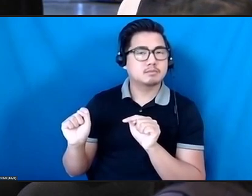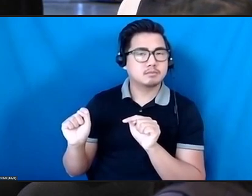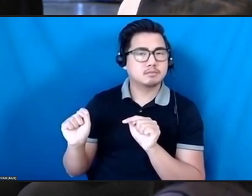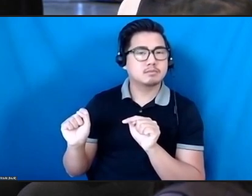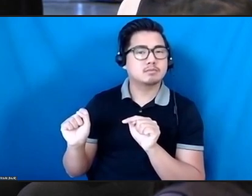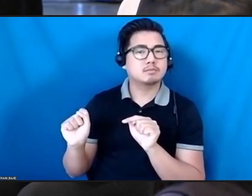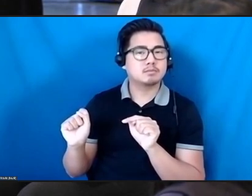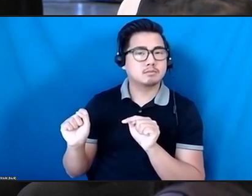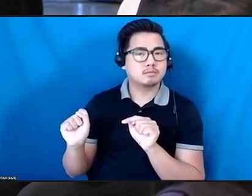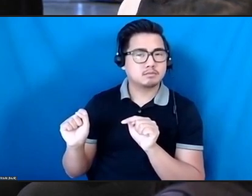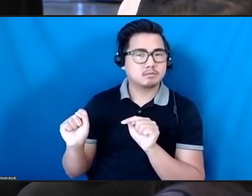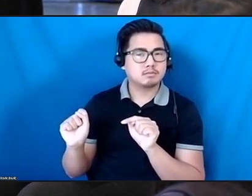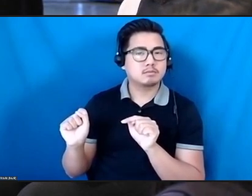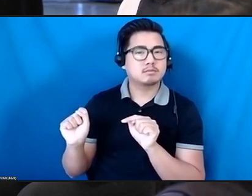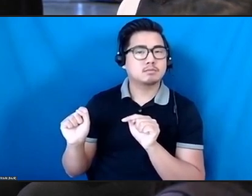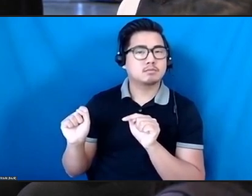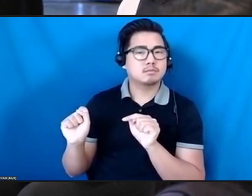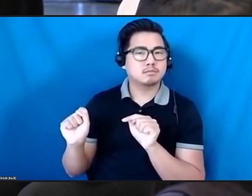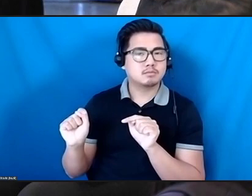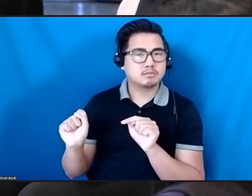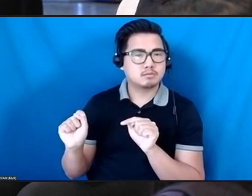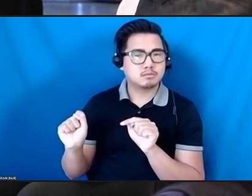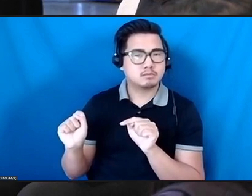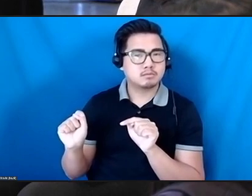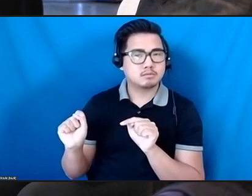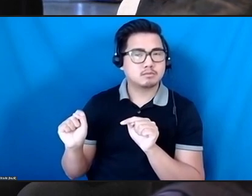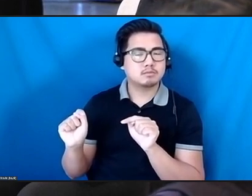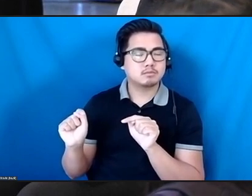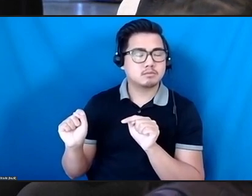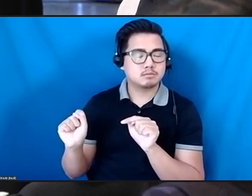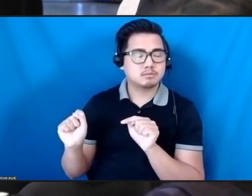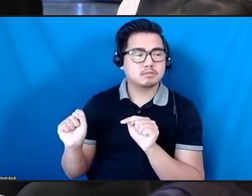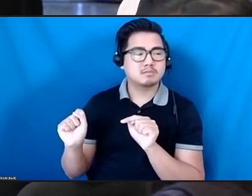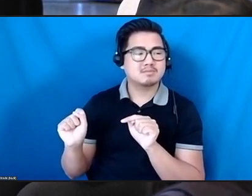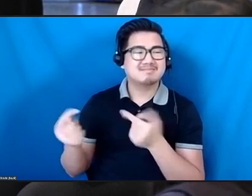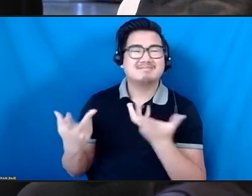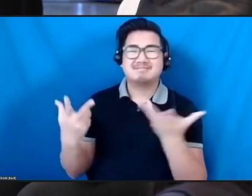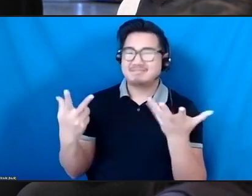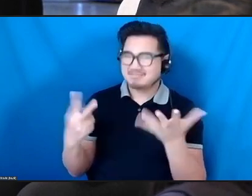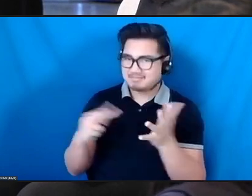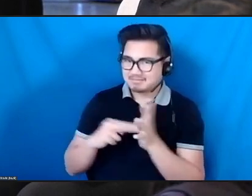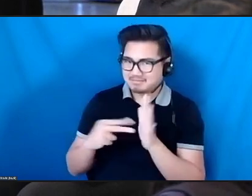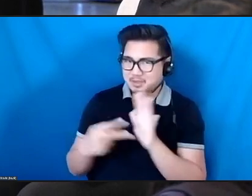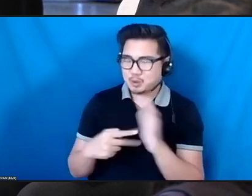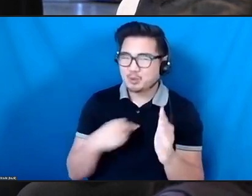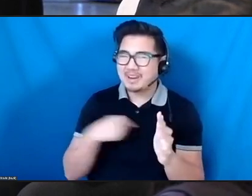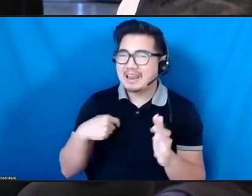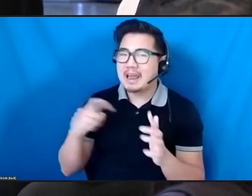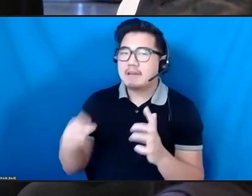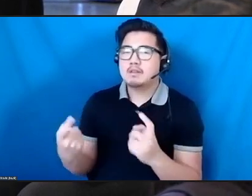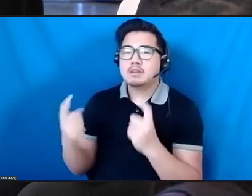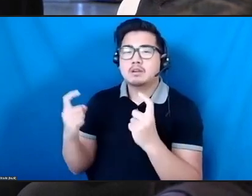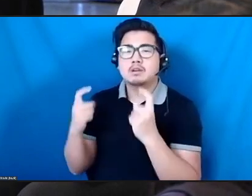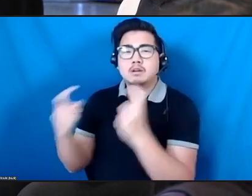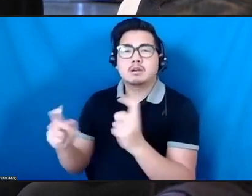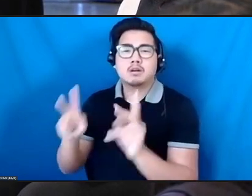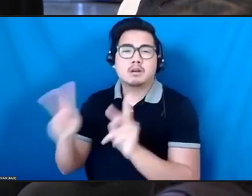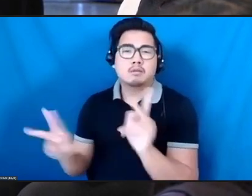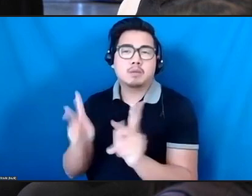kind of more decision-making authority to those on the edges, so artists and producers in my case. And